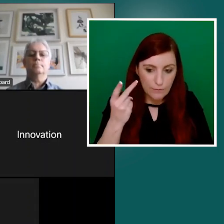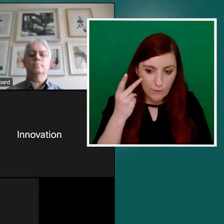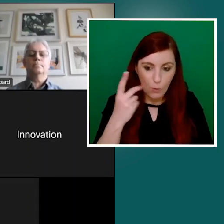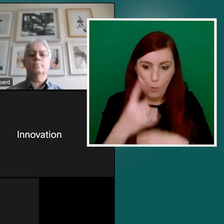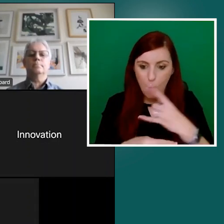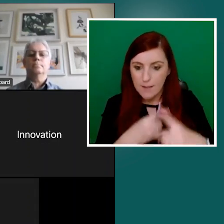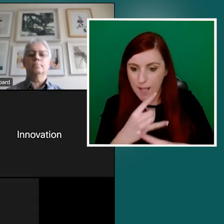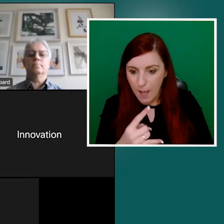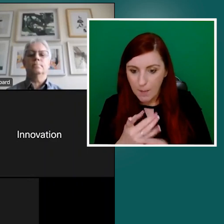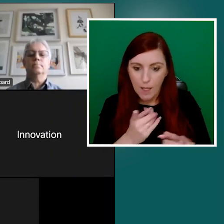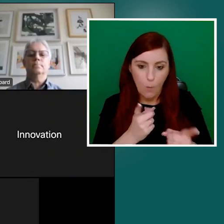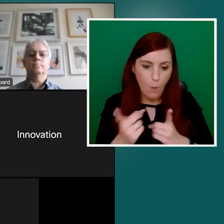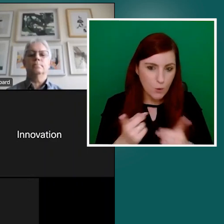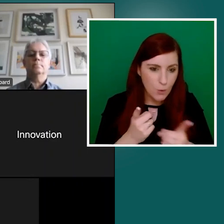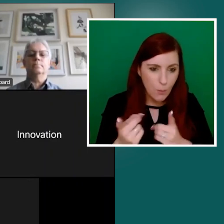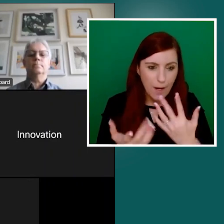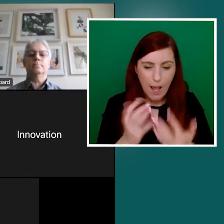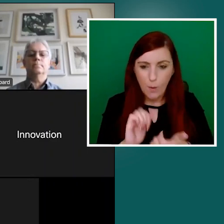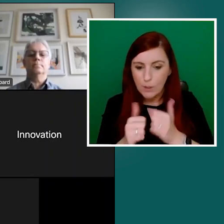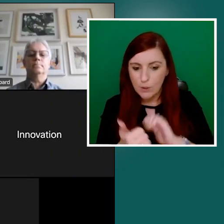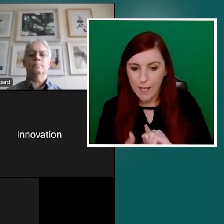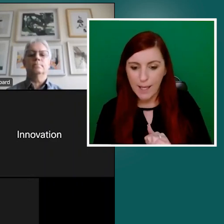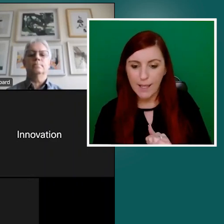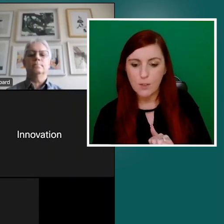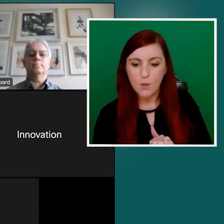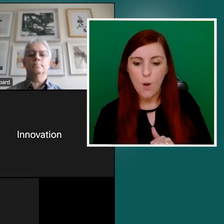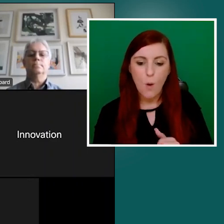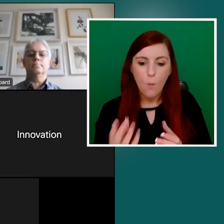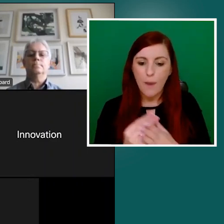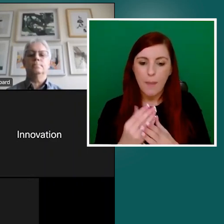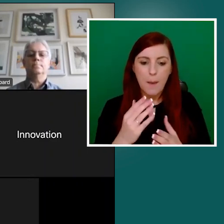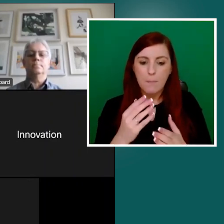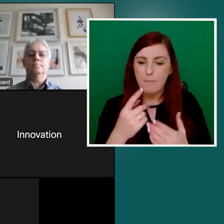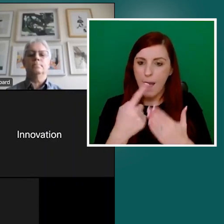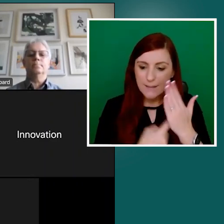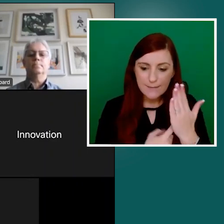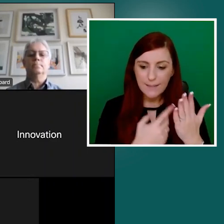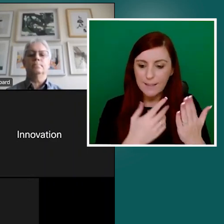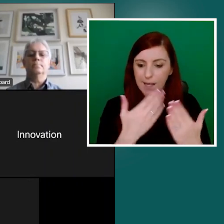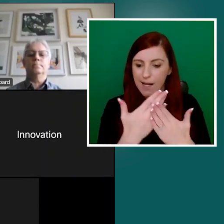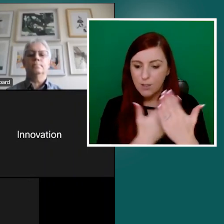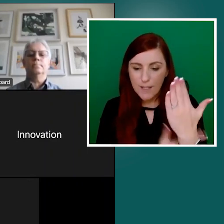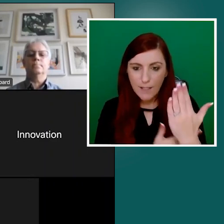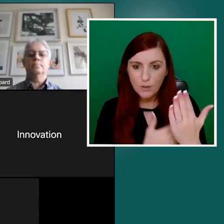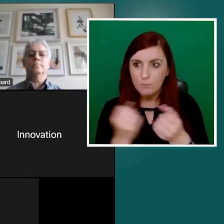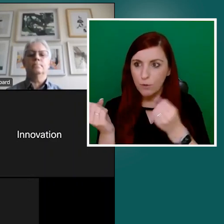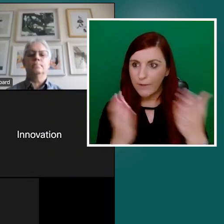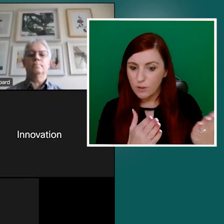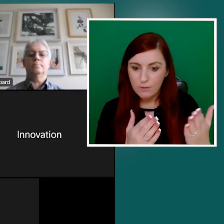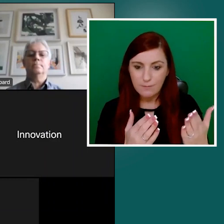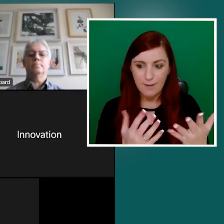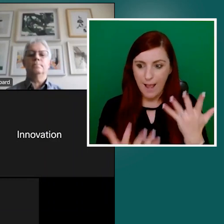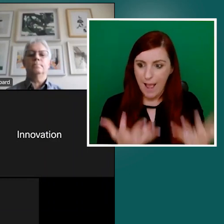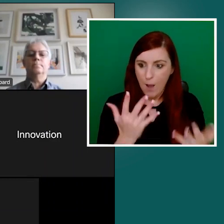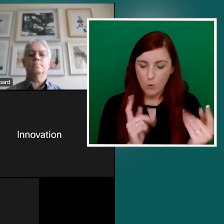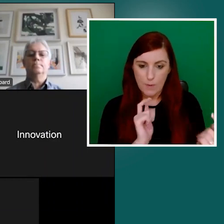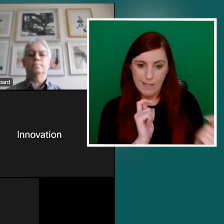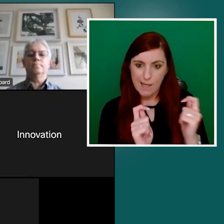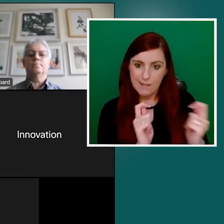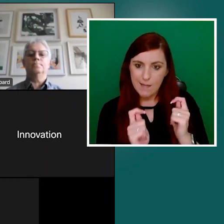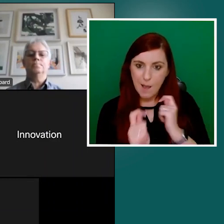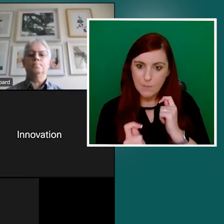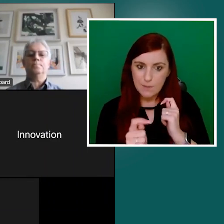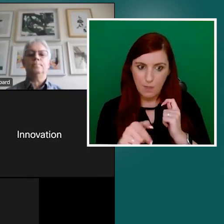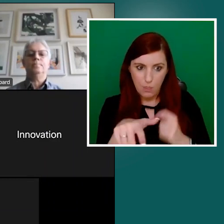you know, policy, legislation, provision for the reality, and how do we adapt to those circumstances to make sure that